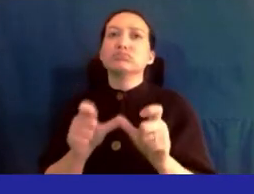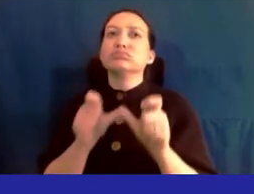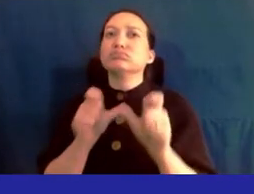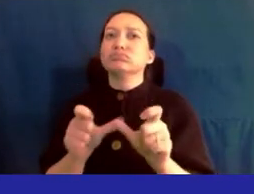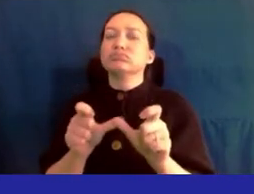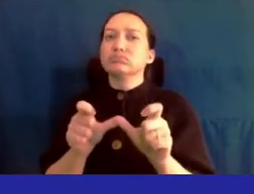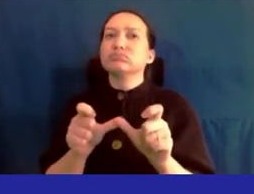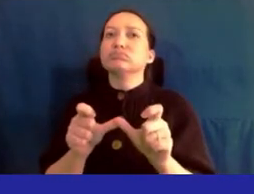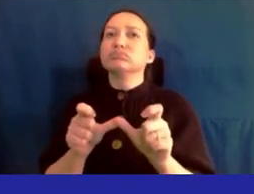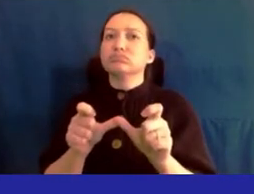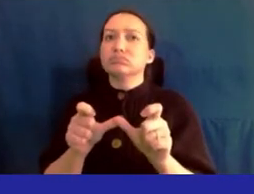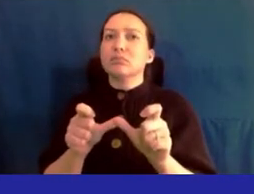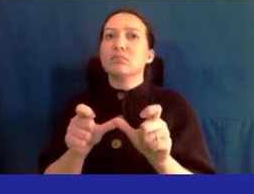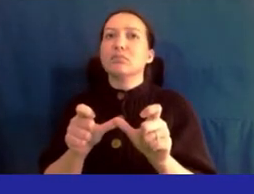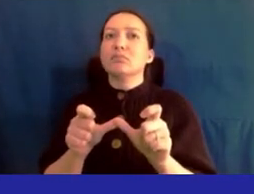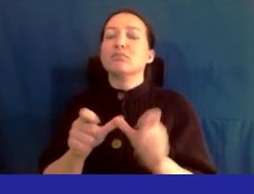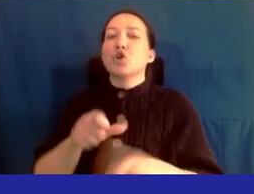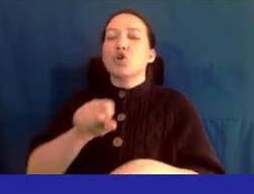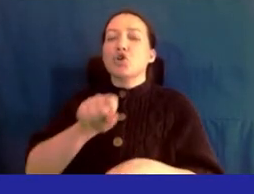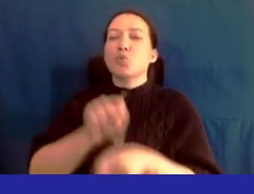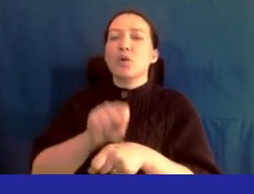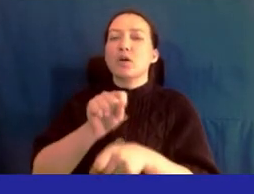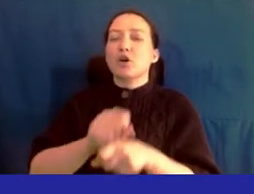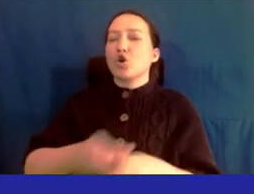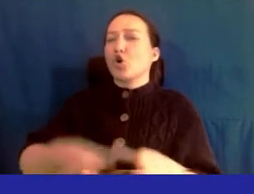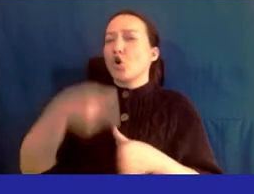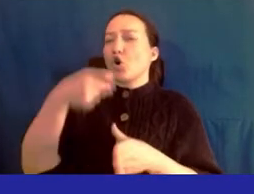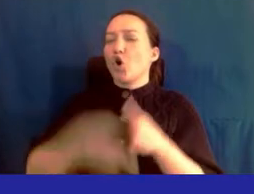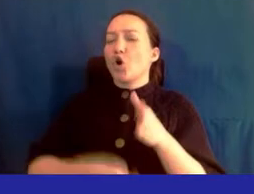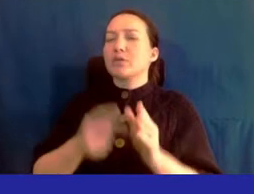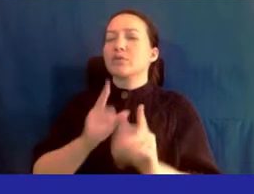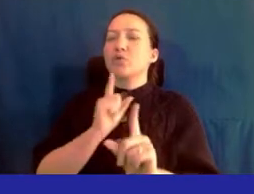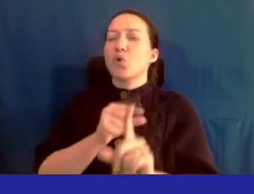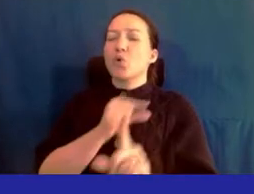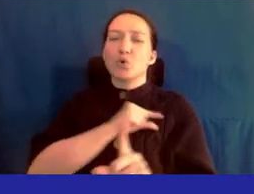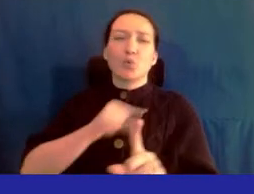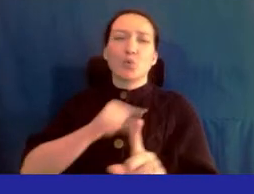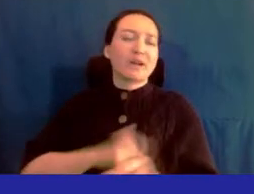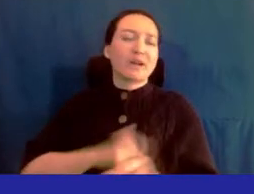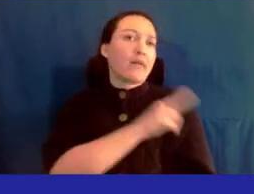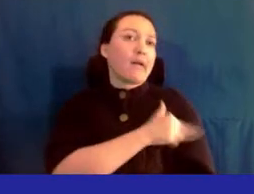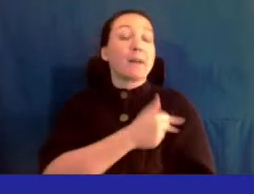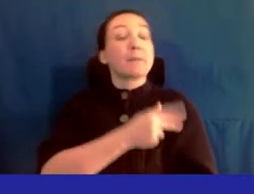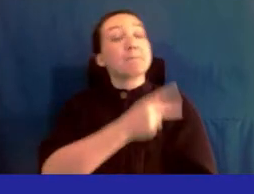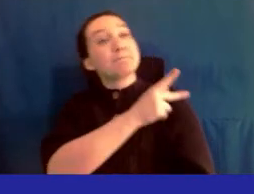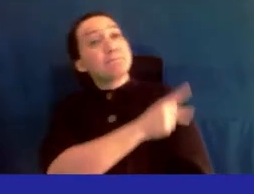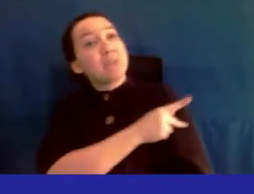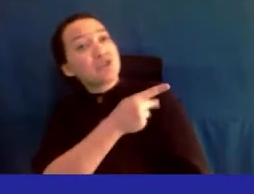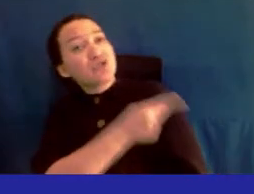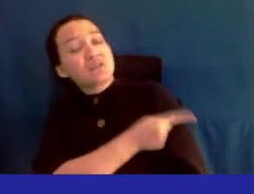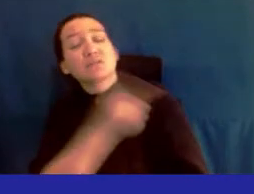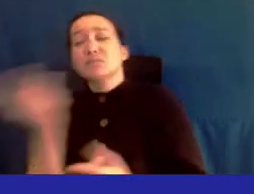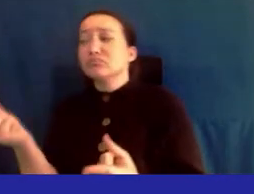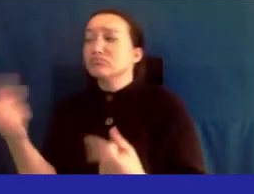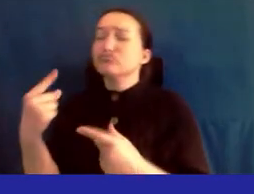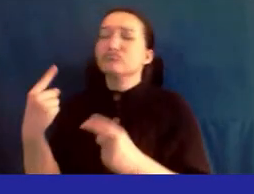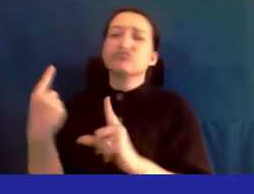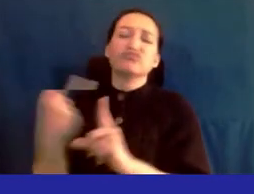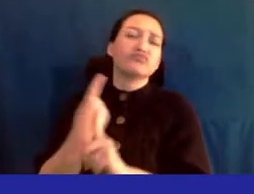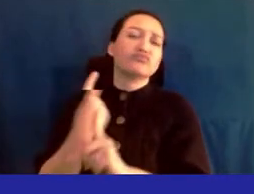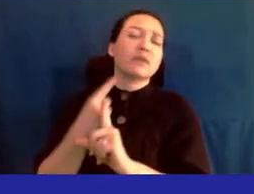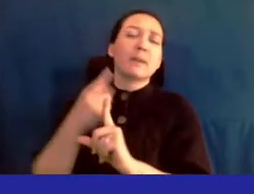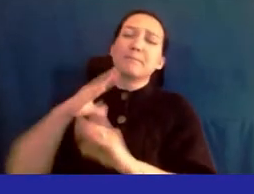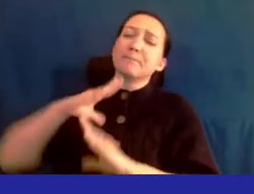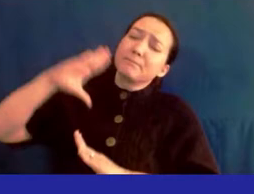cost with the cost of labor with an aim to keep queen's hospital a place where patient can come and receive the best